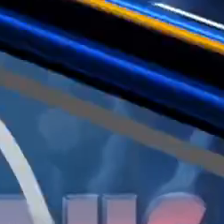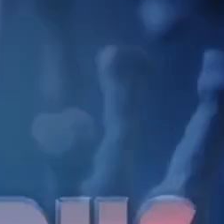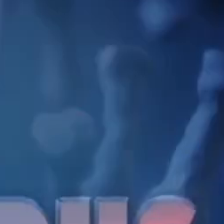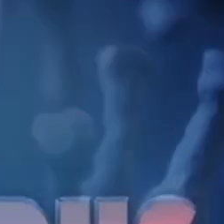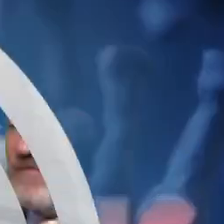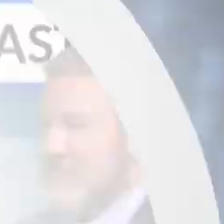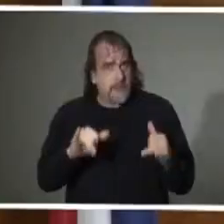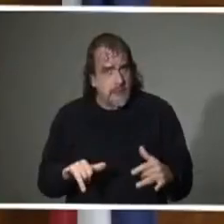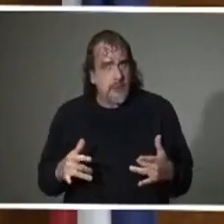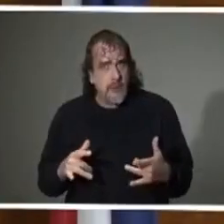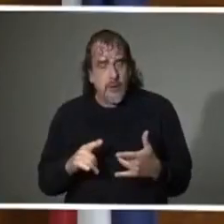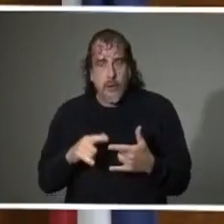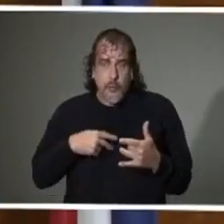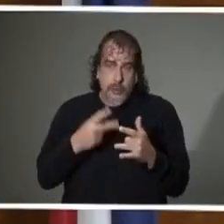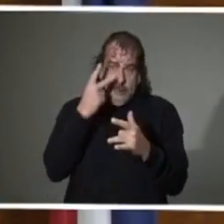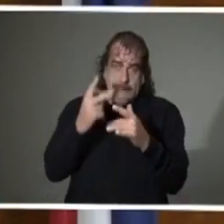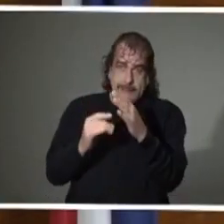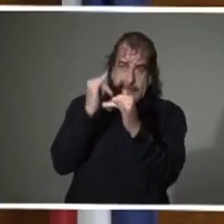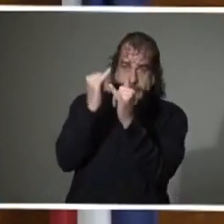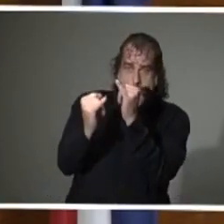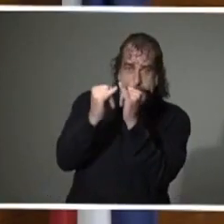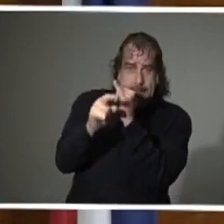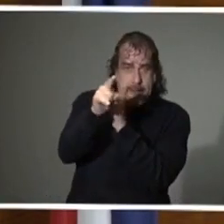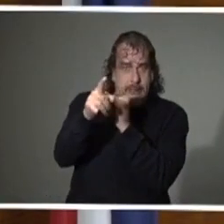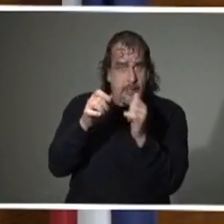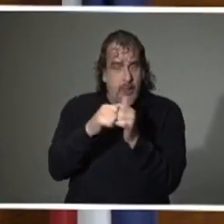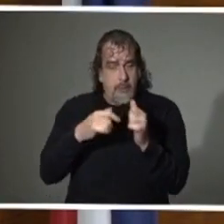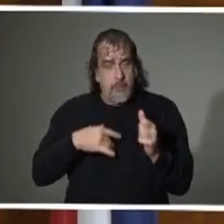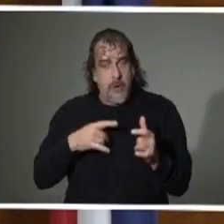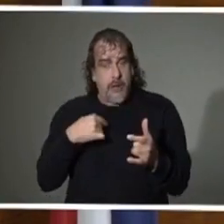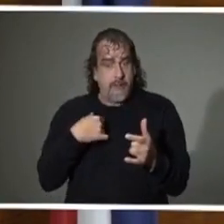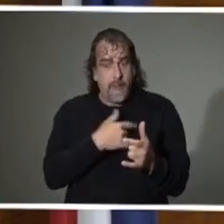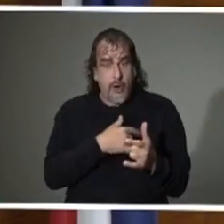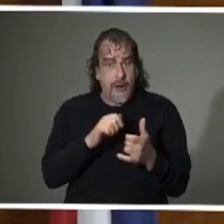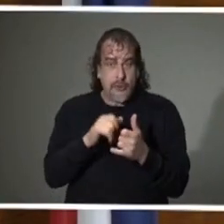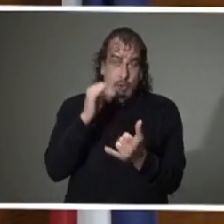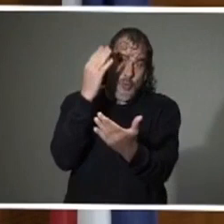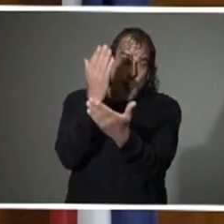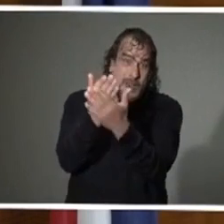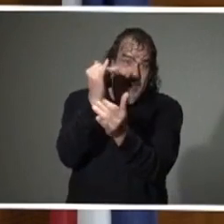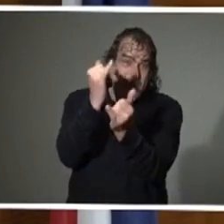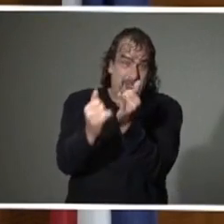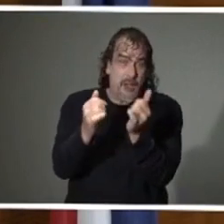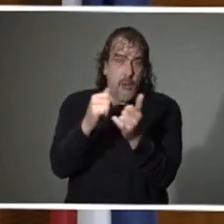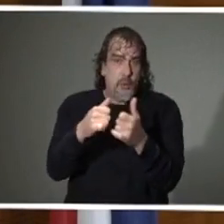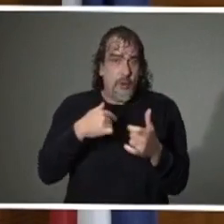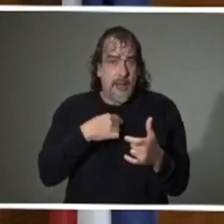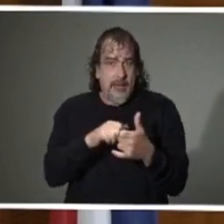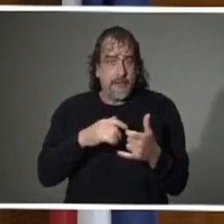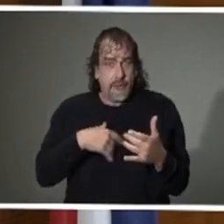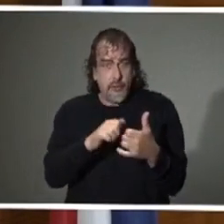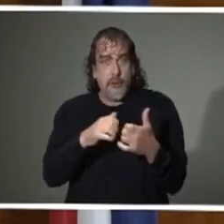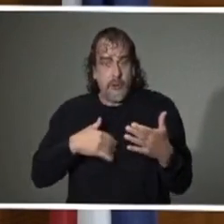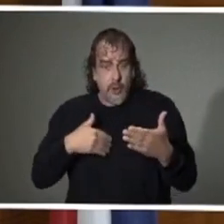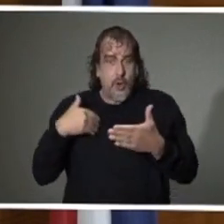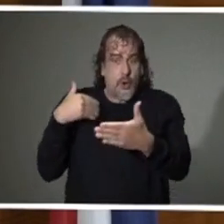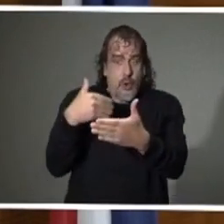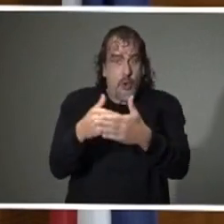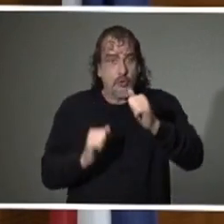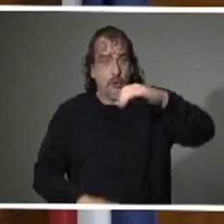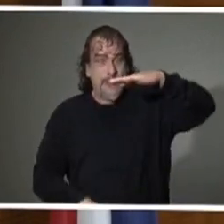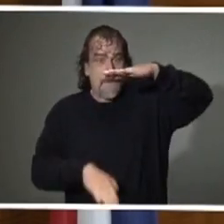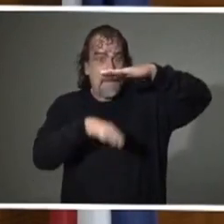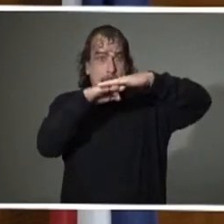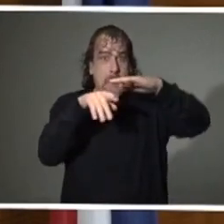We can see the finish line, but the push to the end requires all of us to sprint. We are at or near our peak